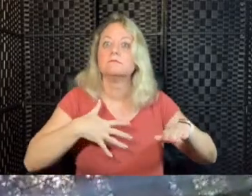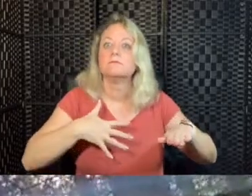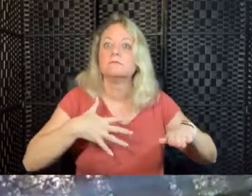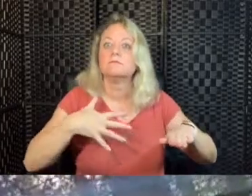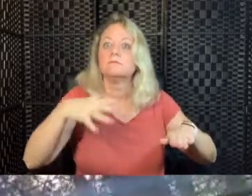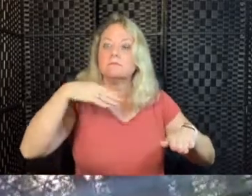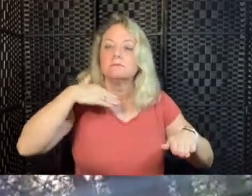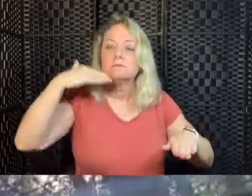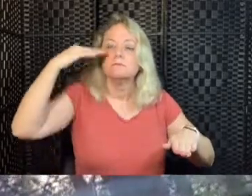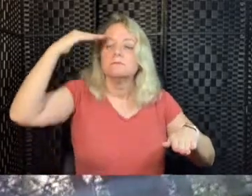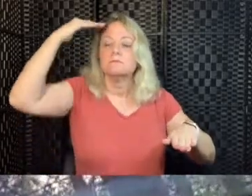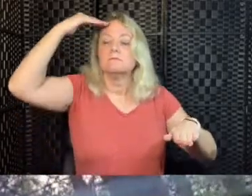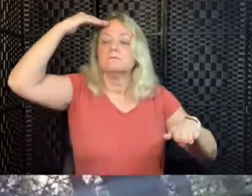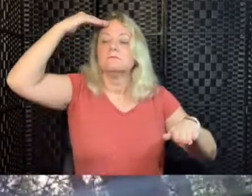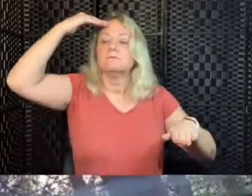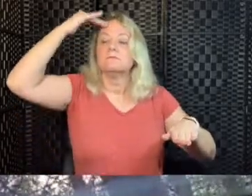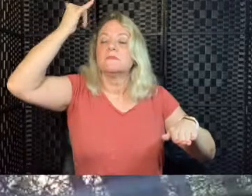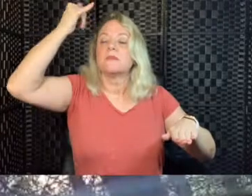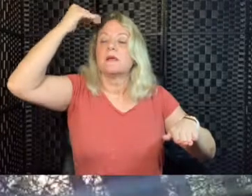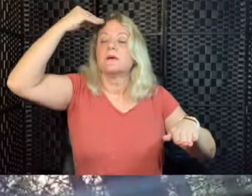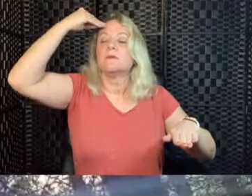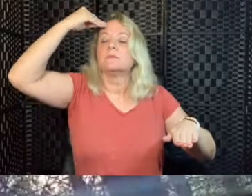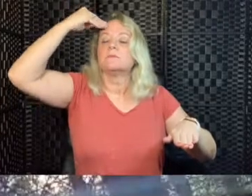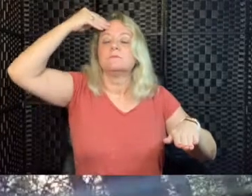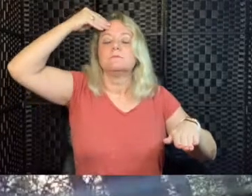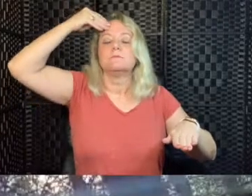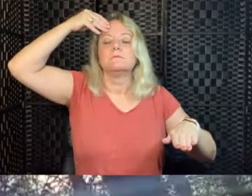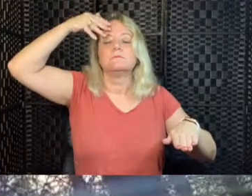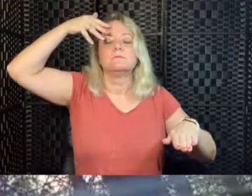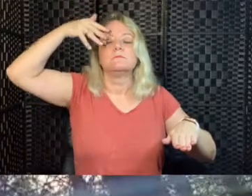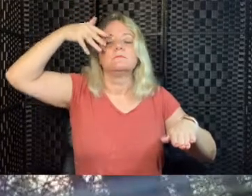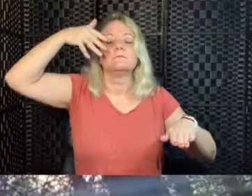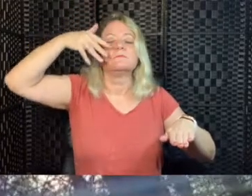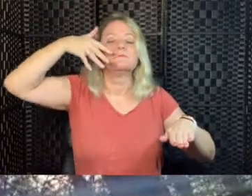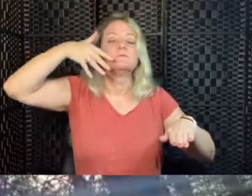Breath out and down through the soles of the feet.